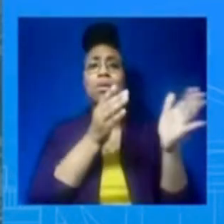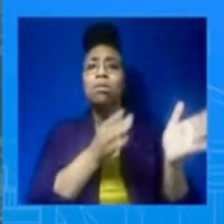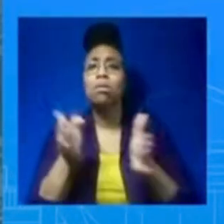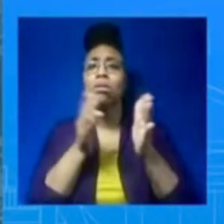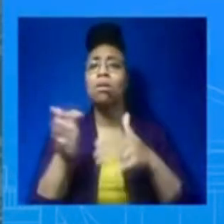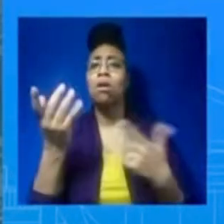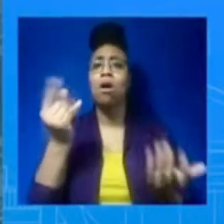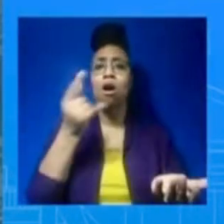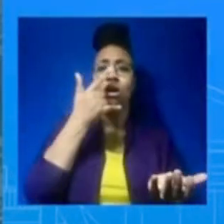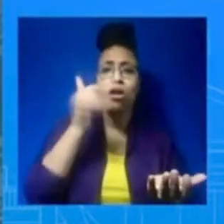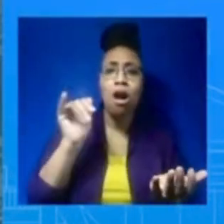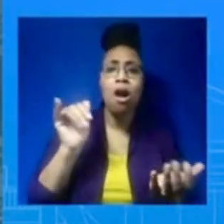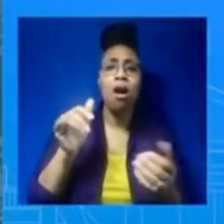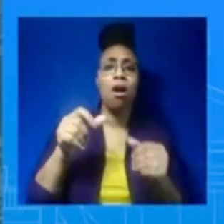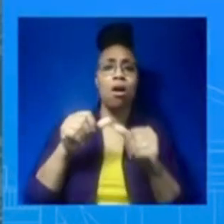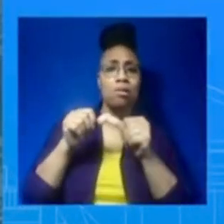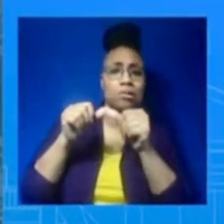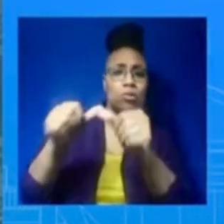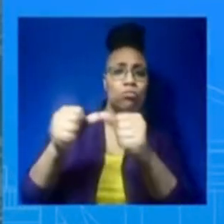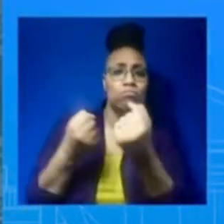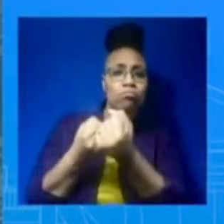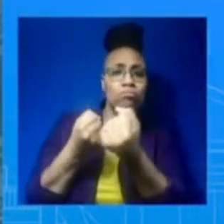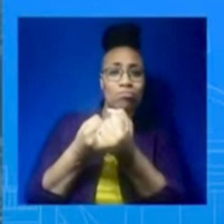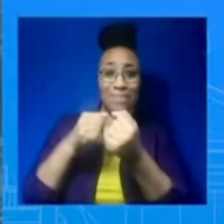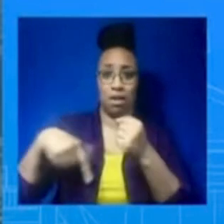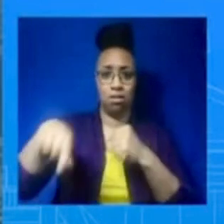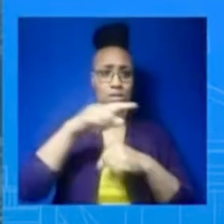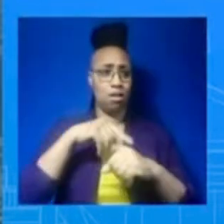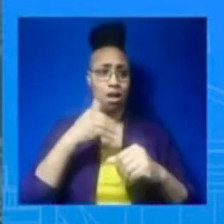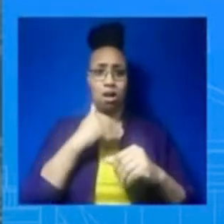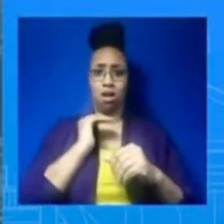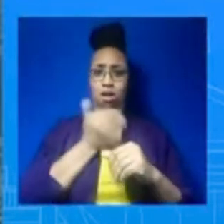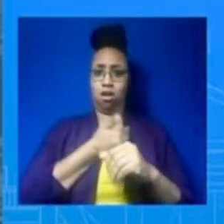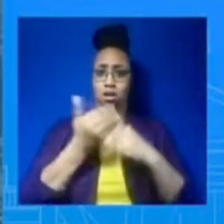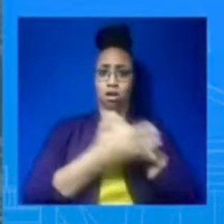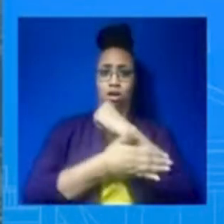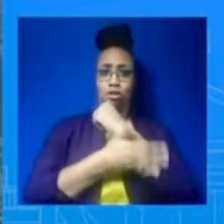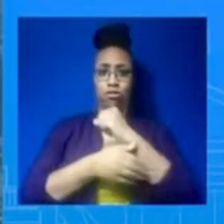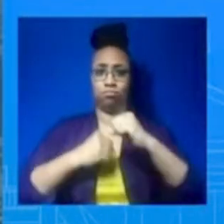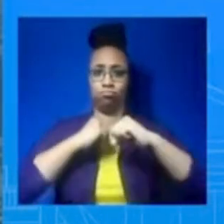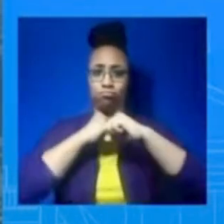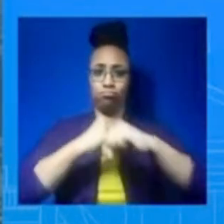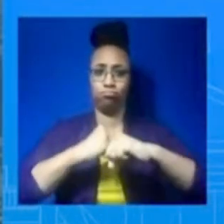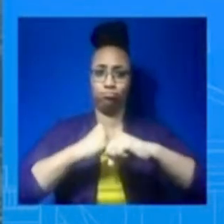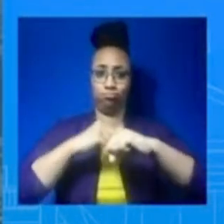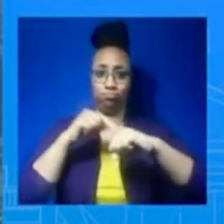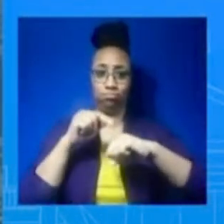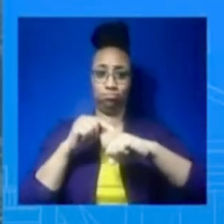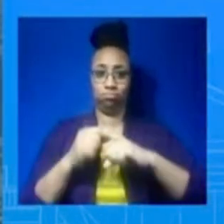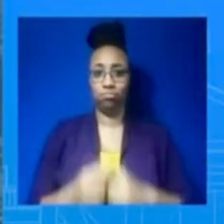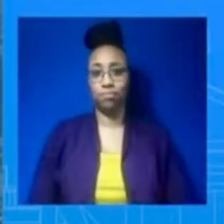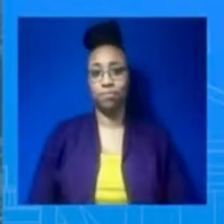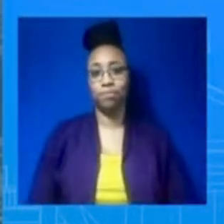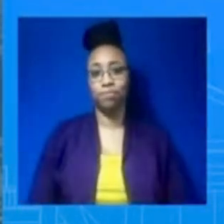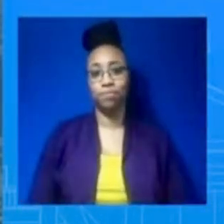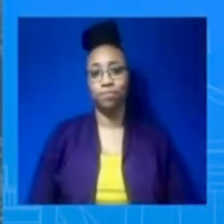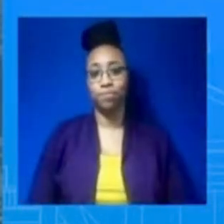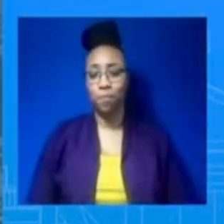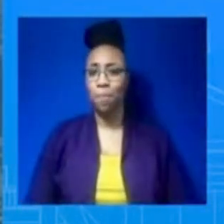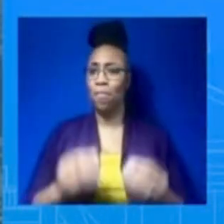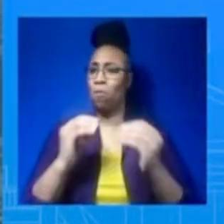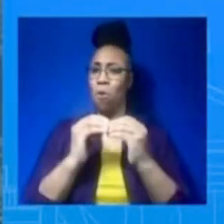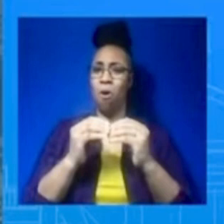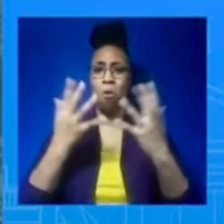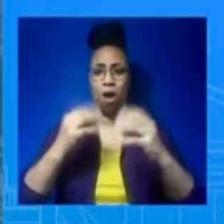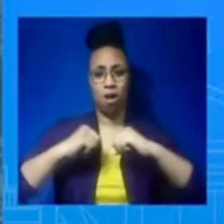President Biden will make it clear that the United States will continue to stand with Ukraine, as you've heard him say many times, for as long as it takes. And